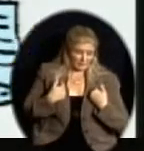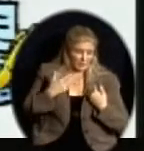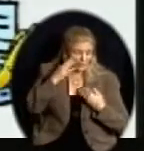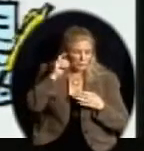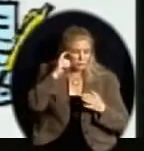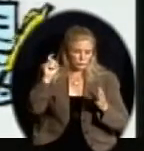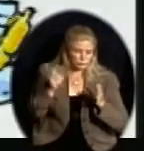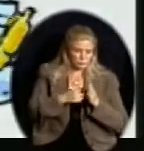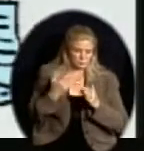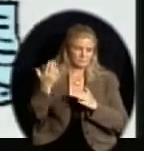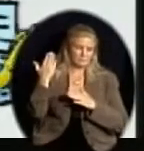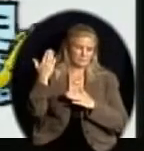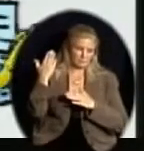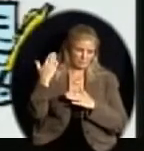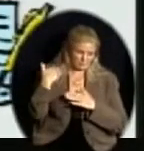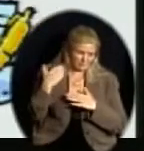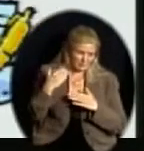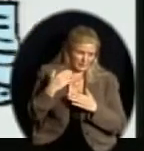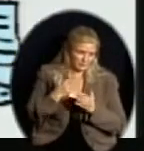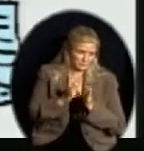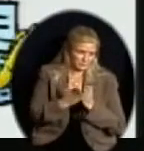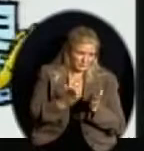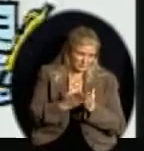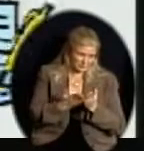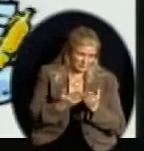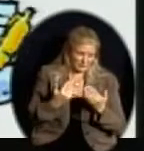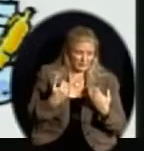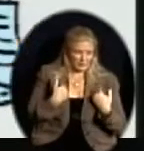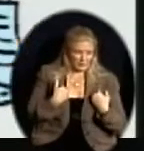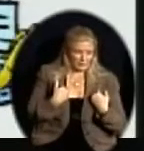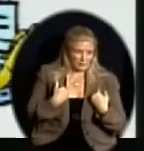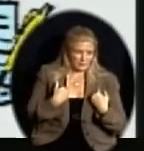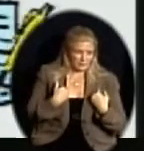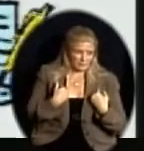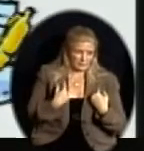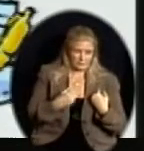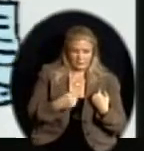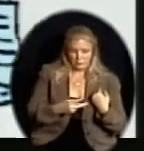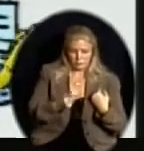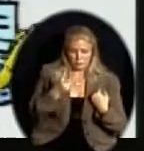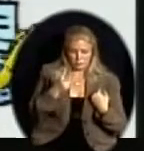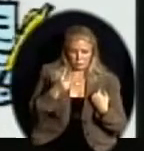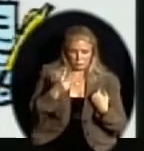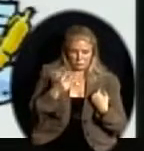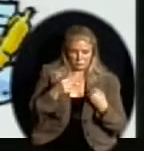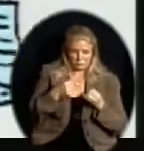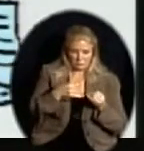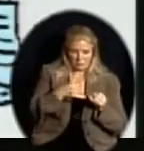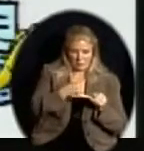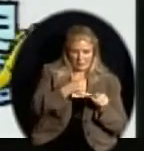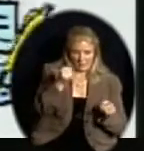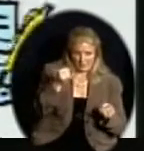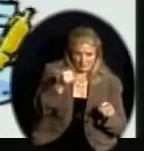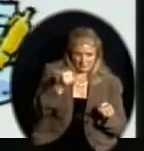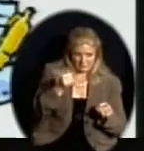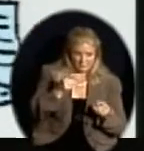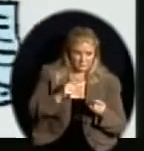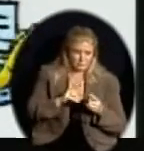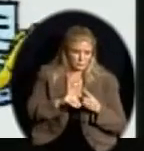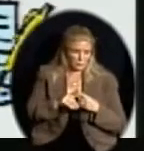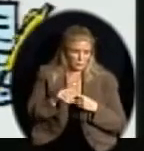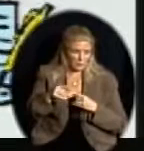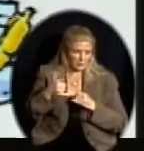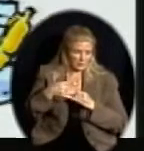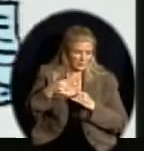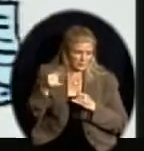I will mention momentarily, from a two-inch manual to a one-inch manual. So we are all